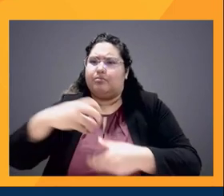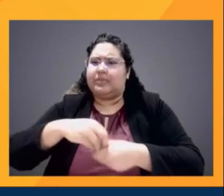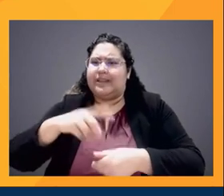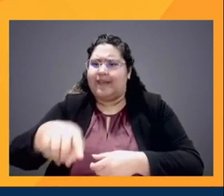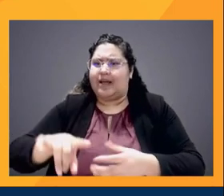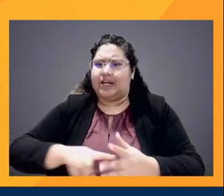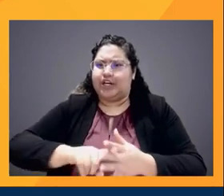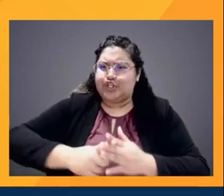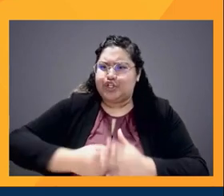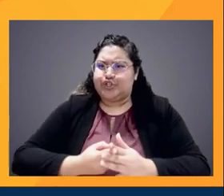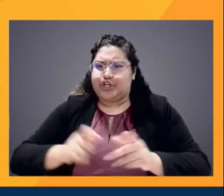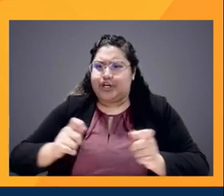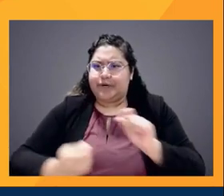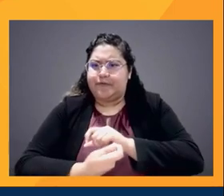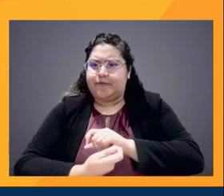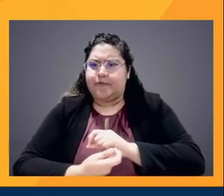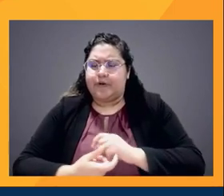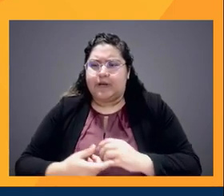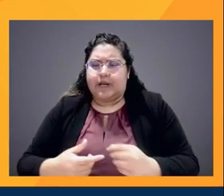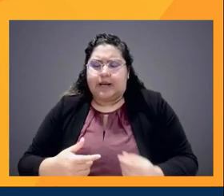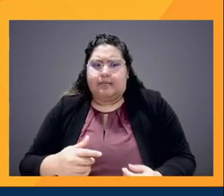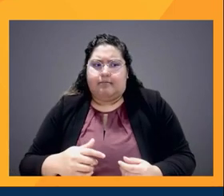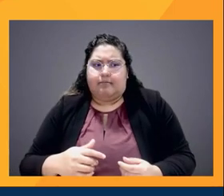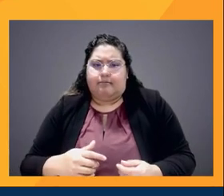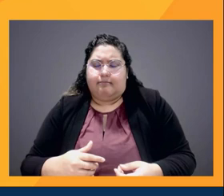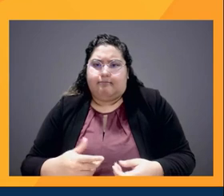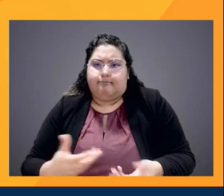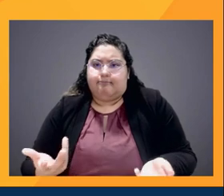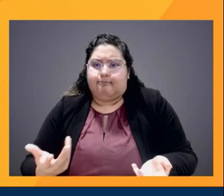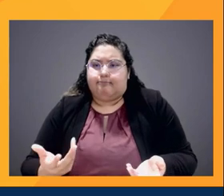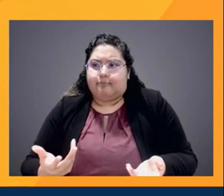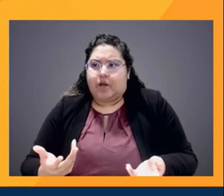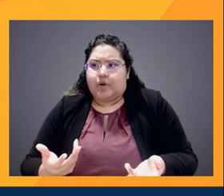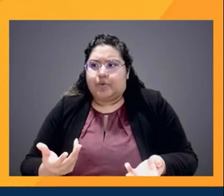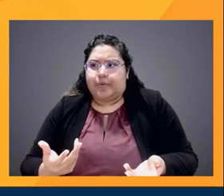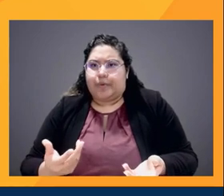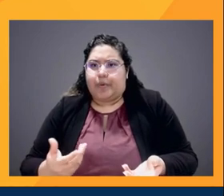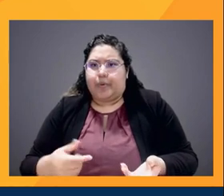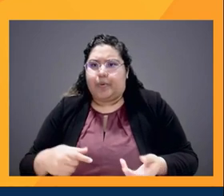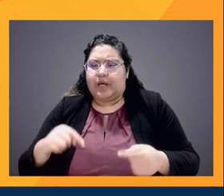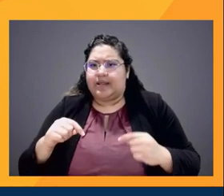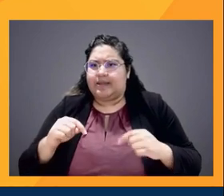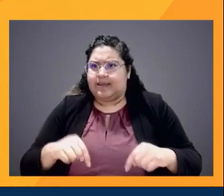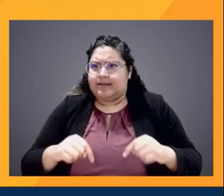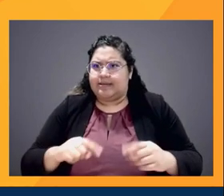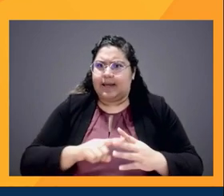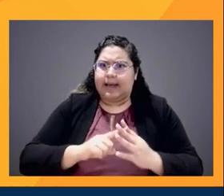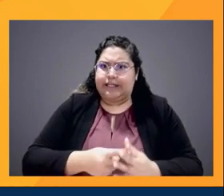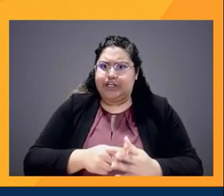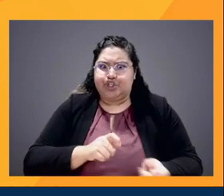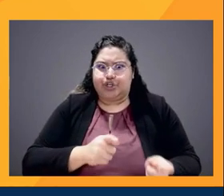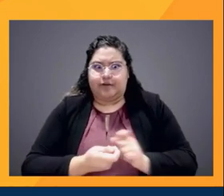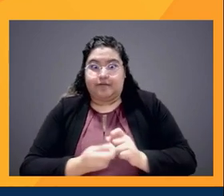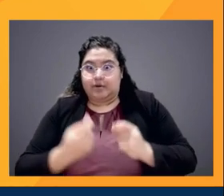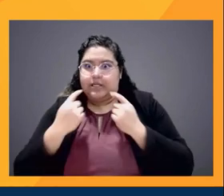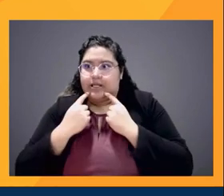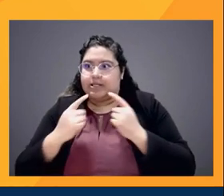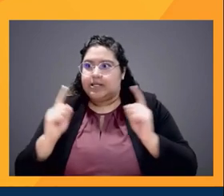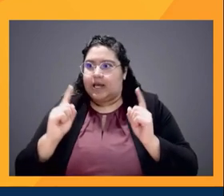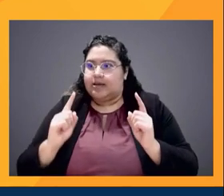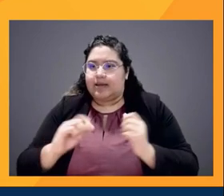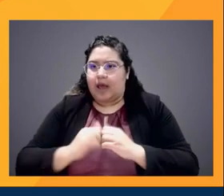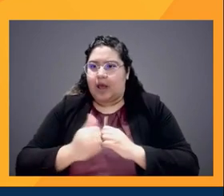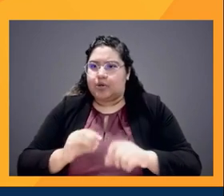how it has changed or the success of this initiative has been for Audible and for Amazon and for the